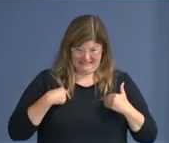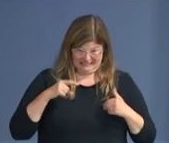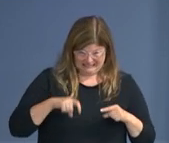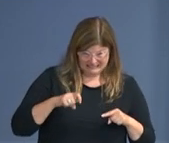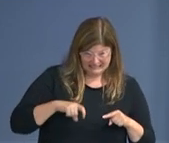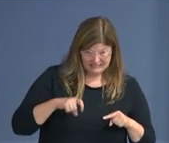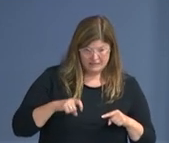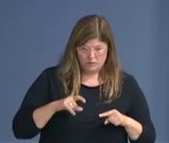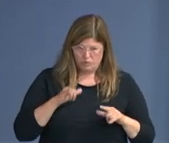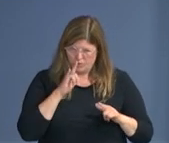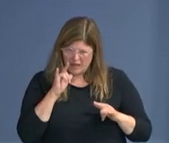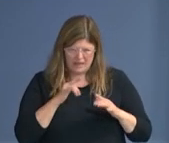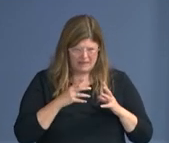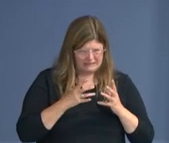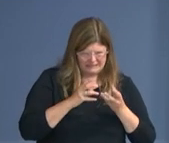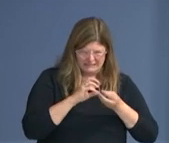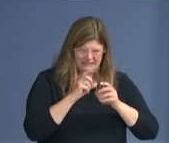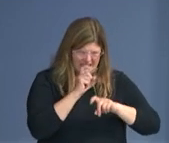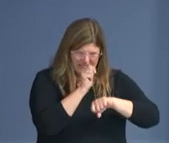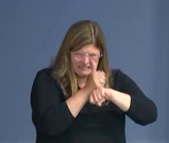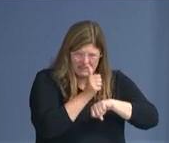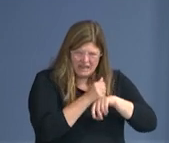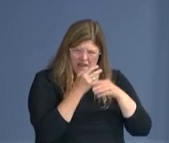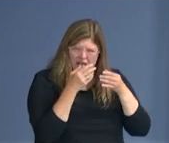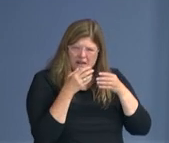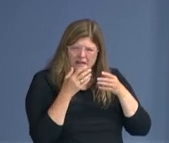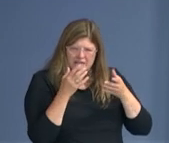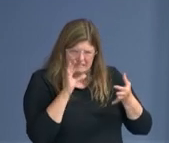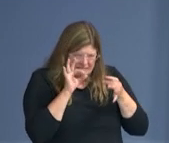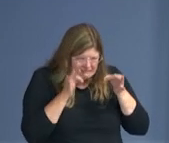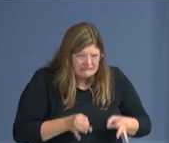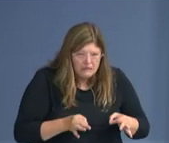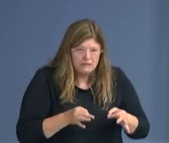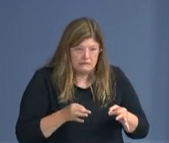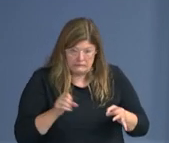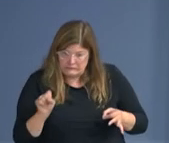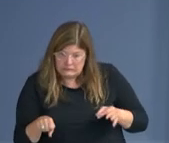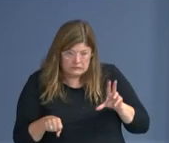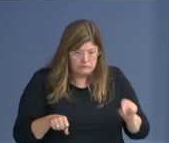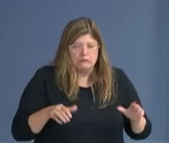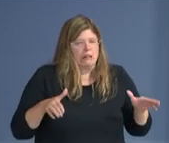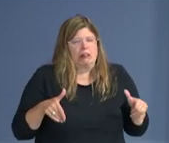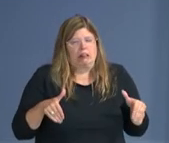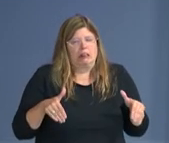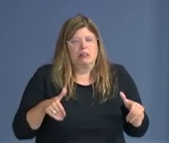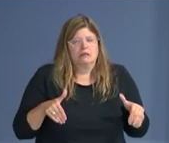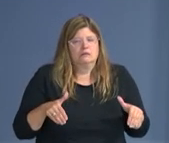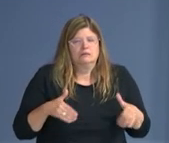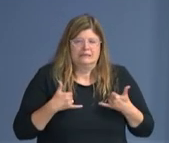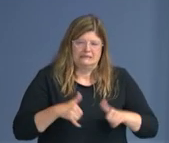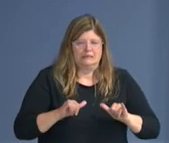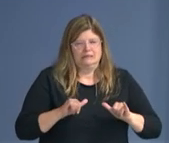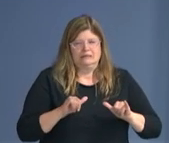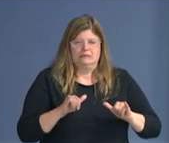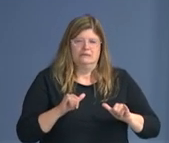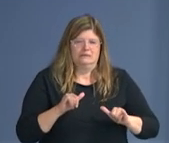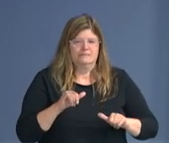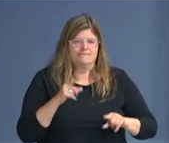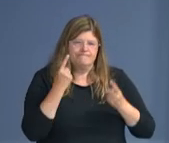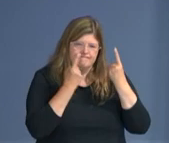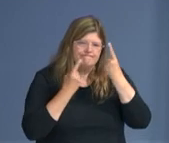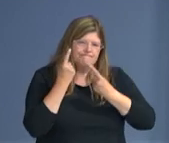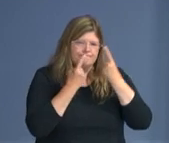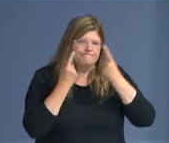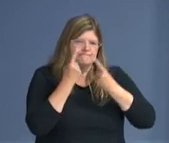if there is a decision to move in that direction. But we have not contemplated that because the activities that we have heretofore